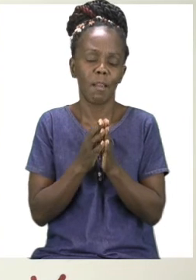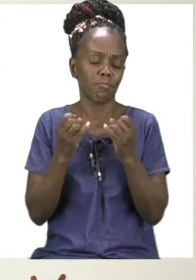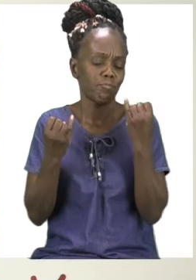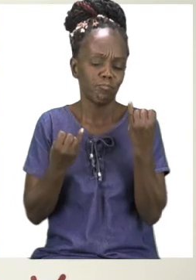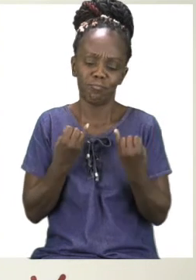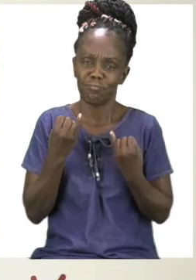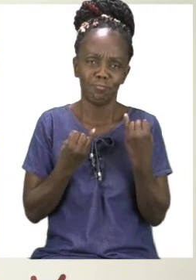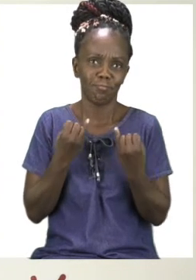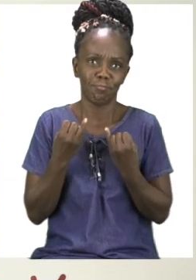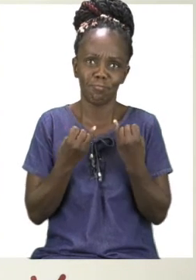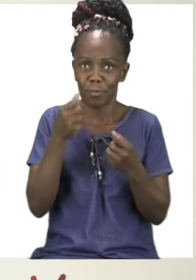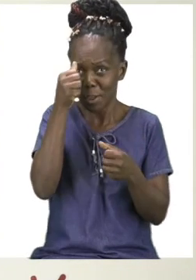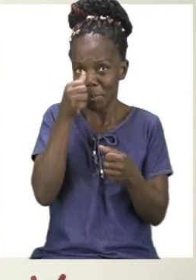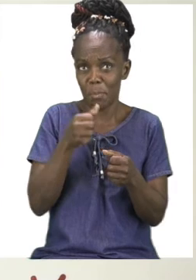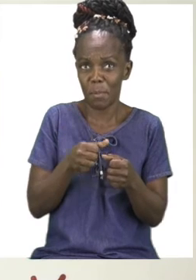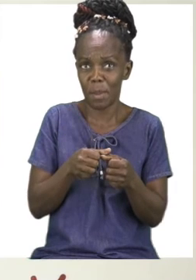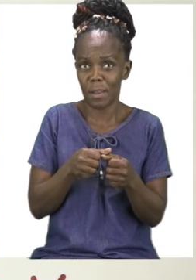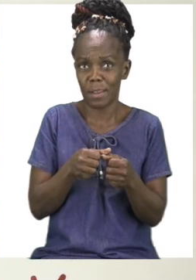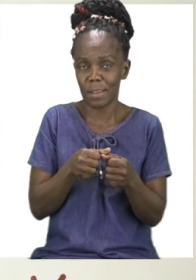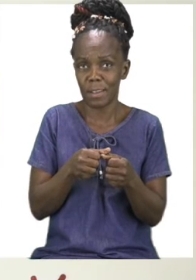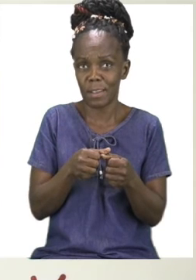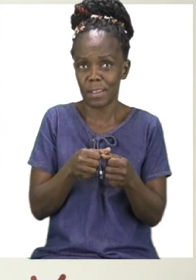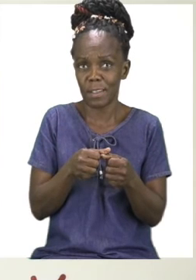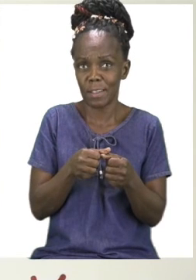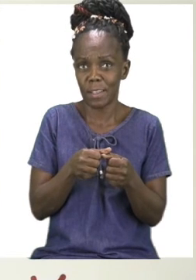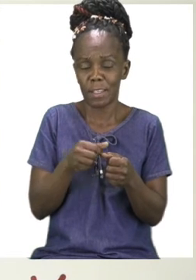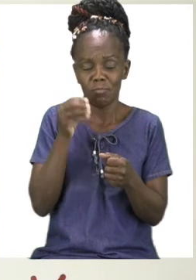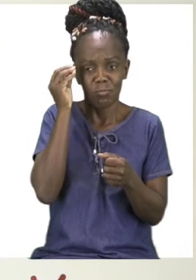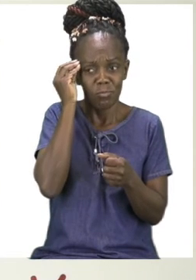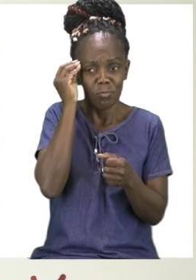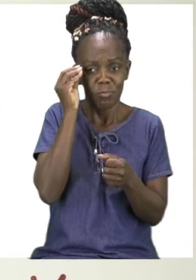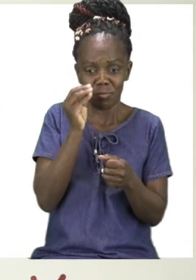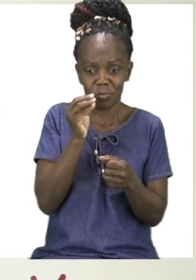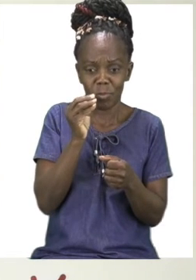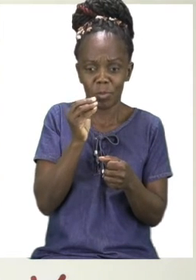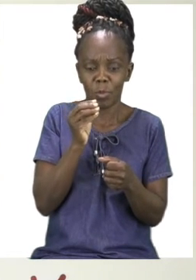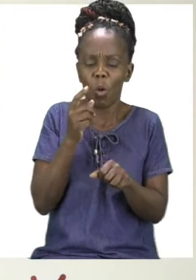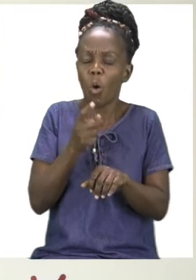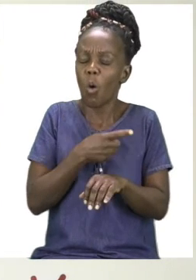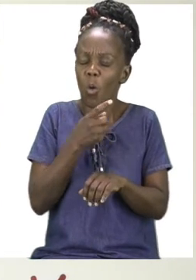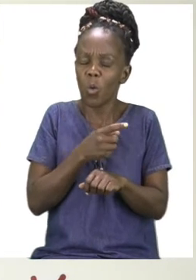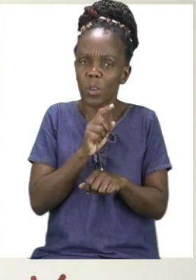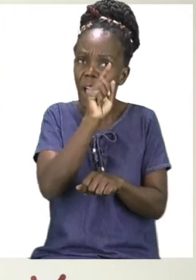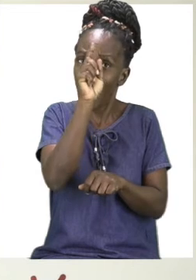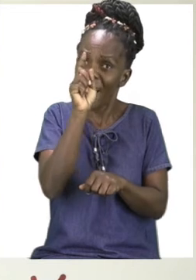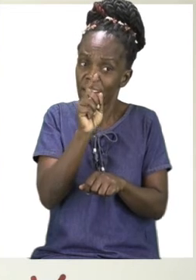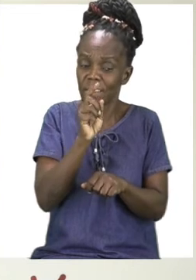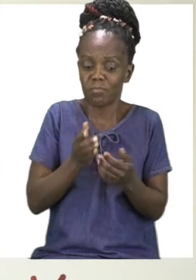Remember, when you are not sure, you can always ask for help.